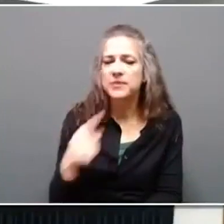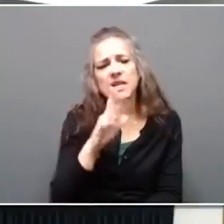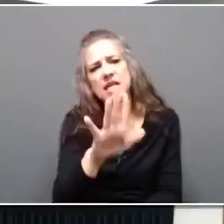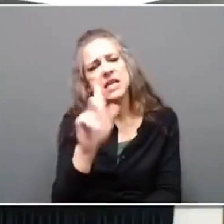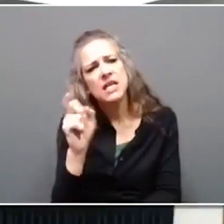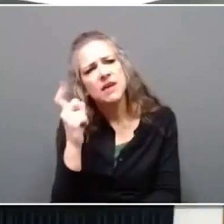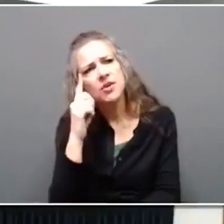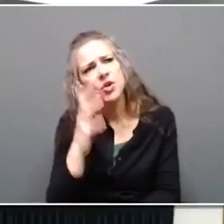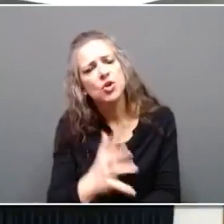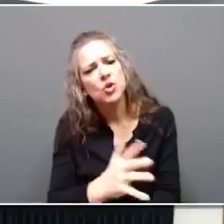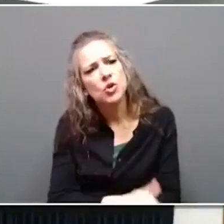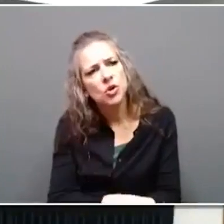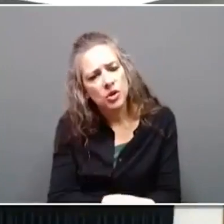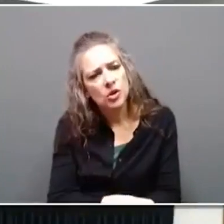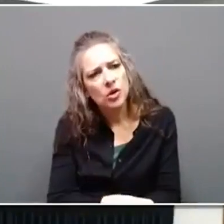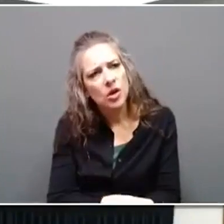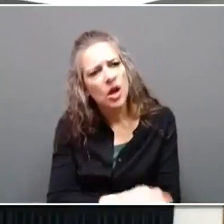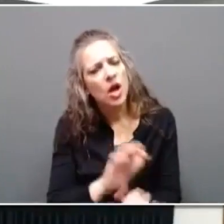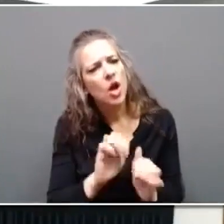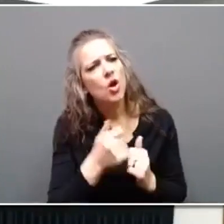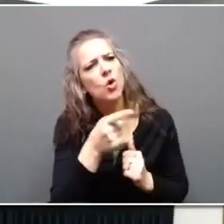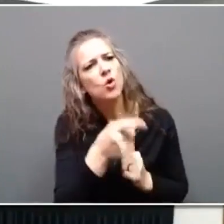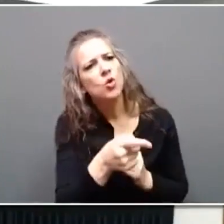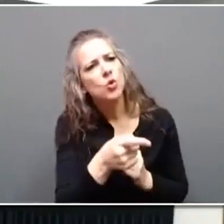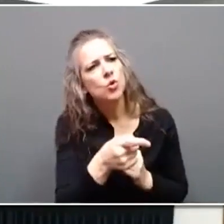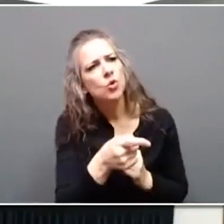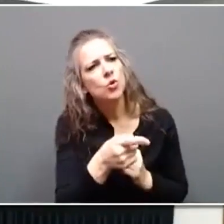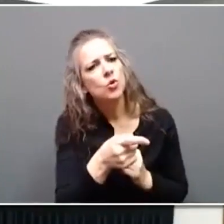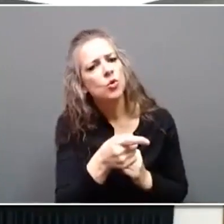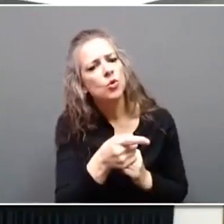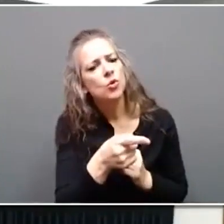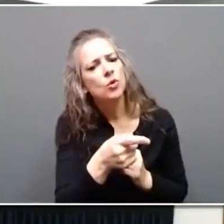proposal to change how you want to do the U